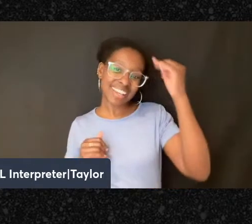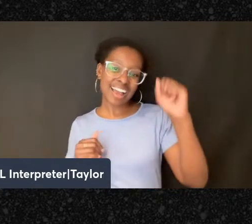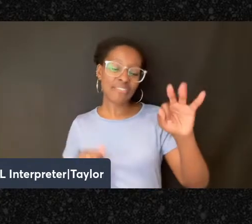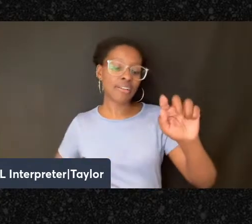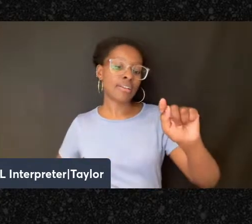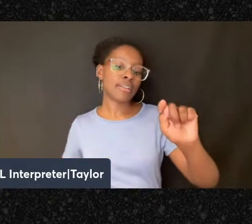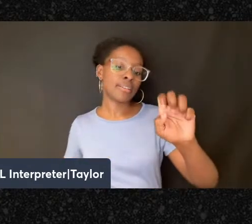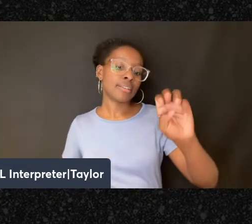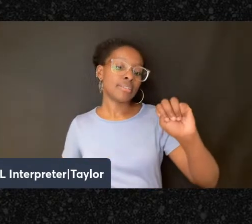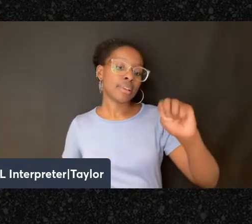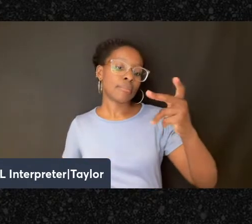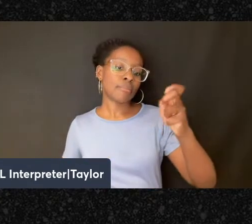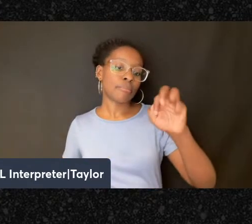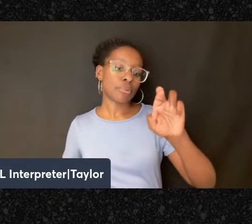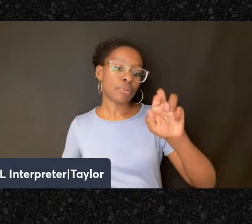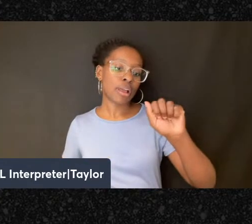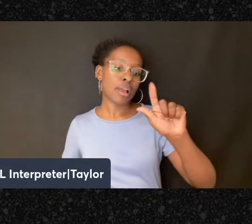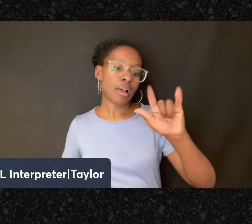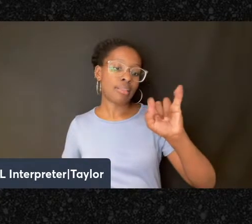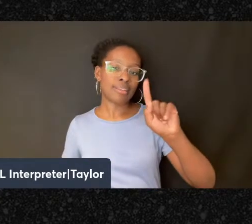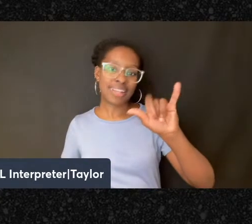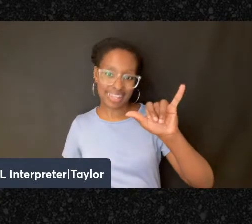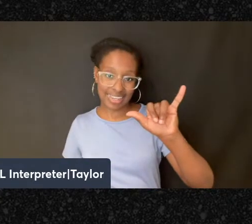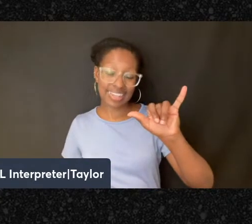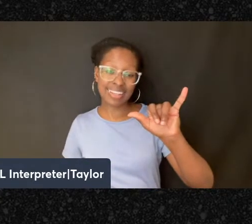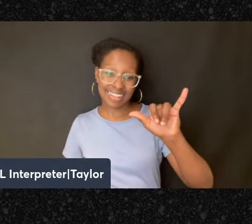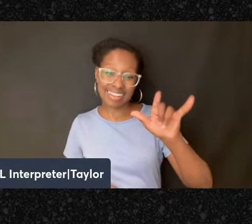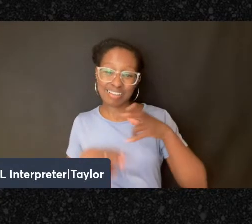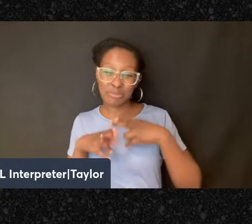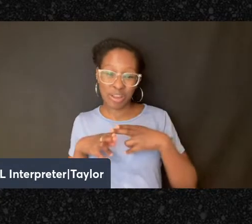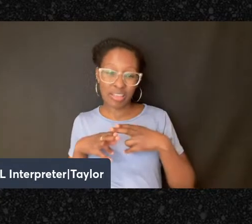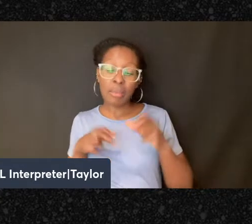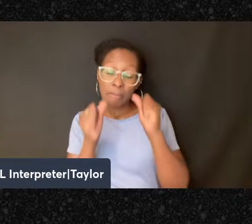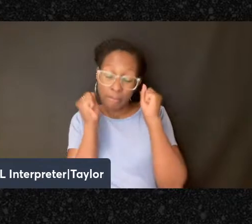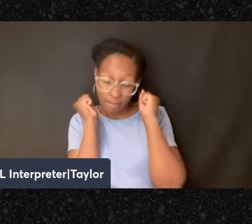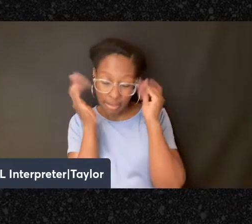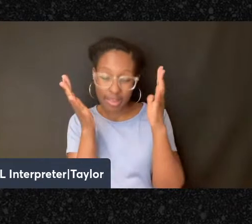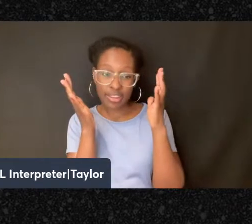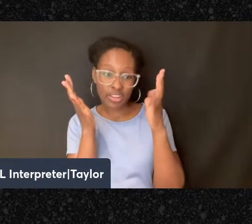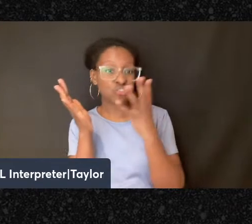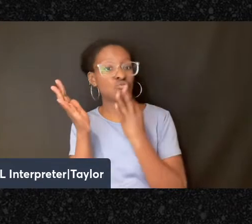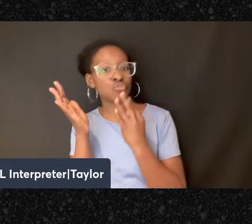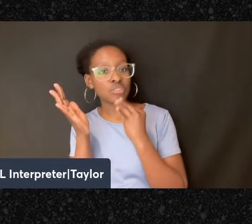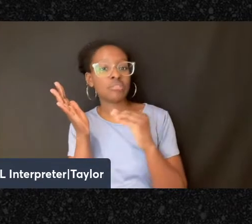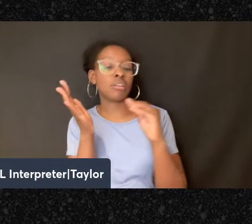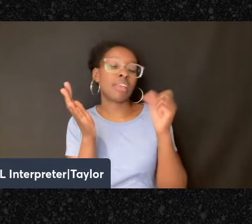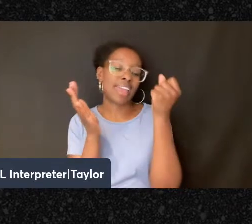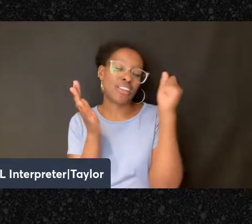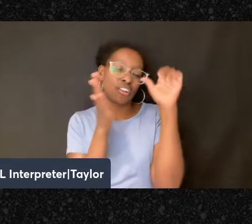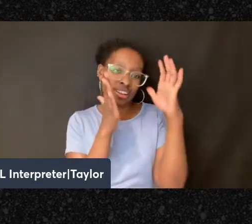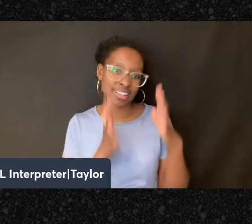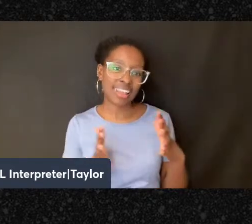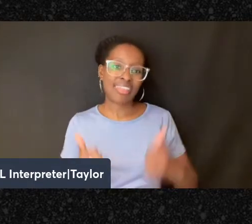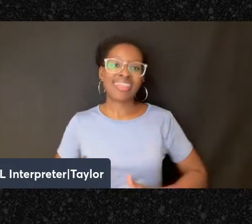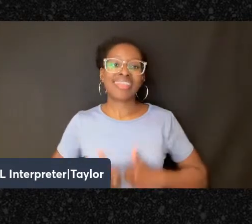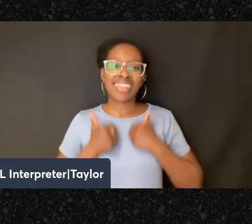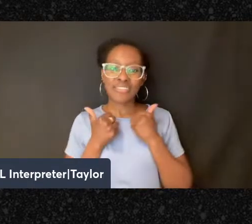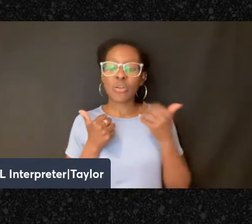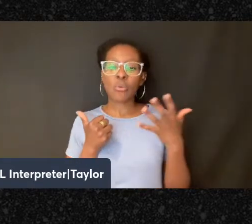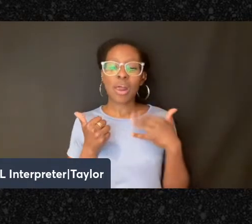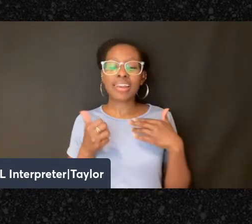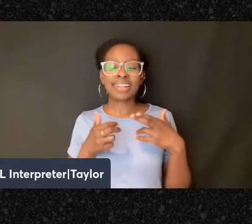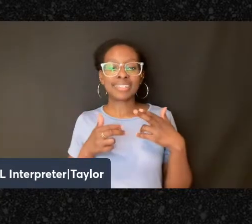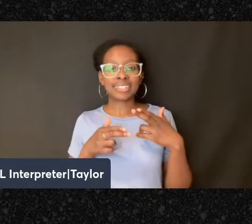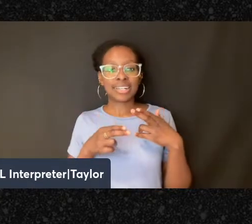So many anarchists, including many Jewish anarchists, lived in what I talked about before as a kind of a progressive temporality,